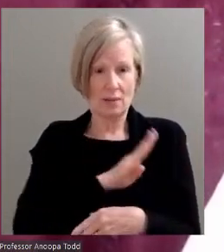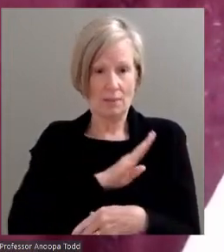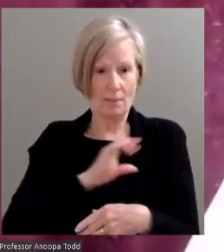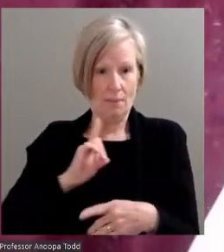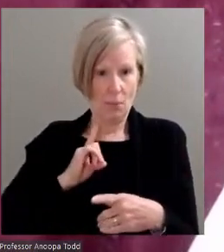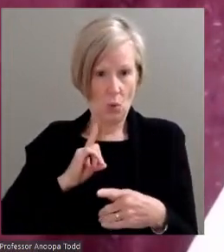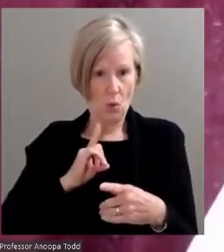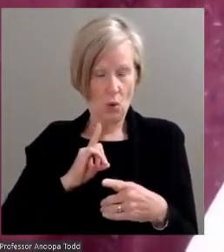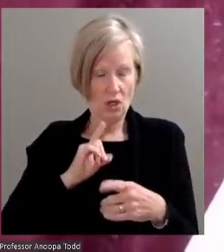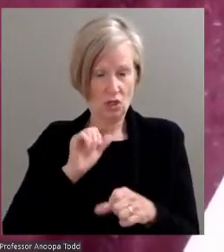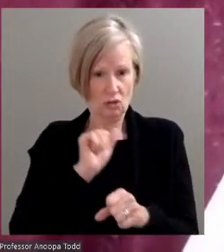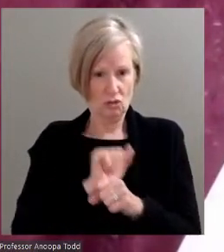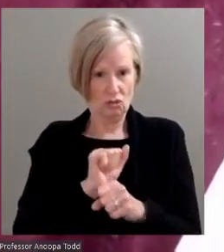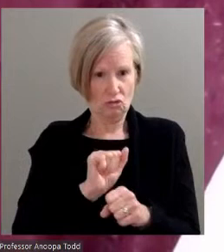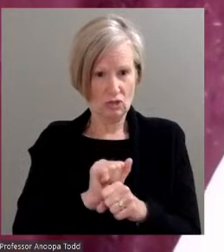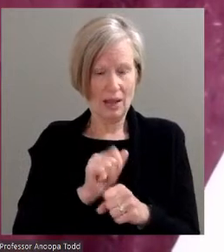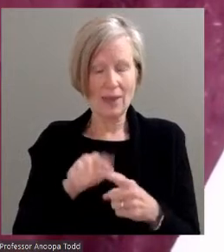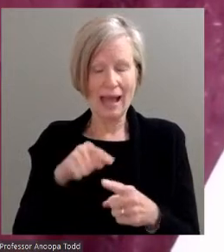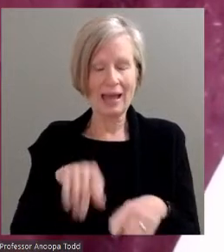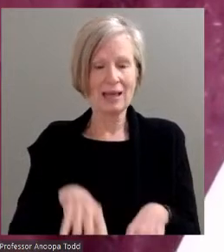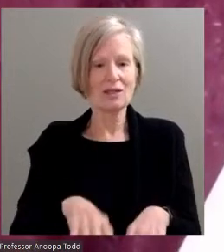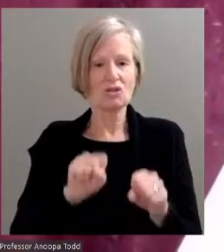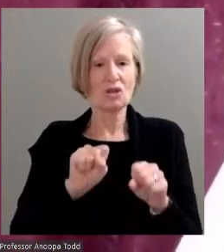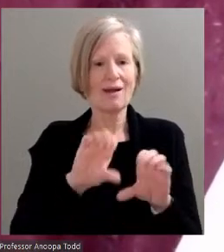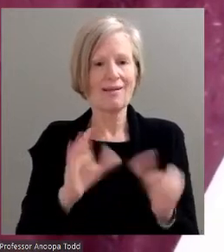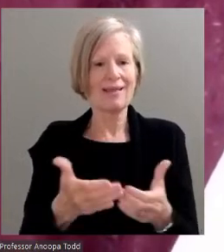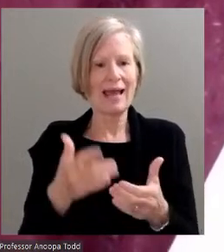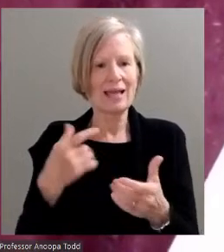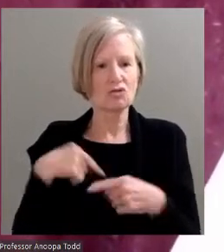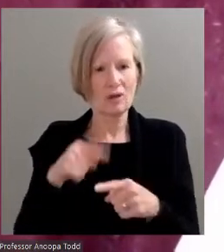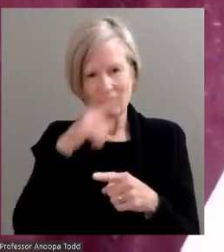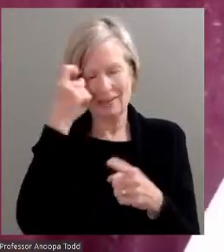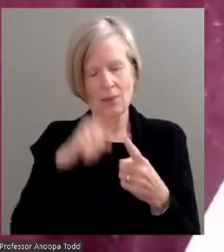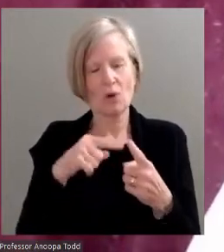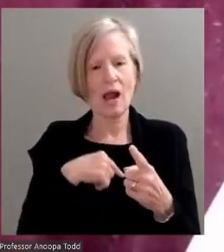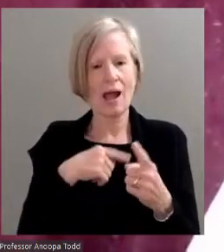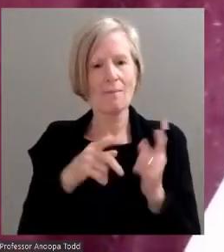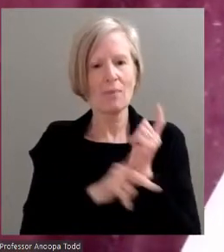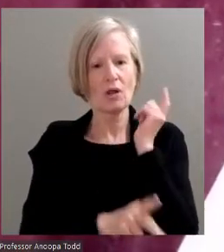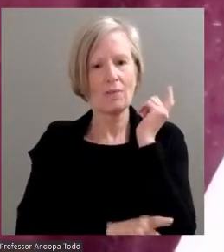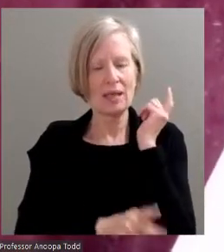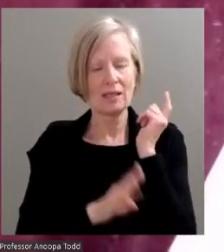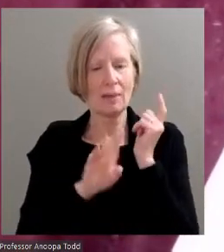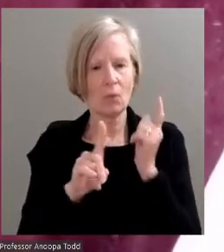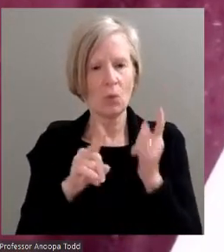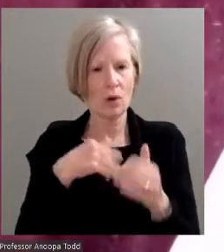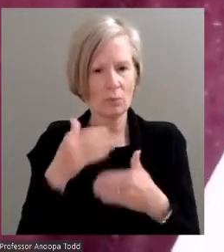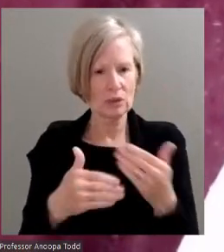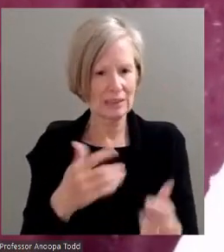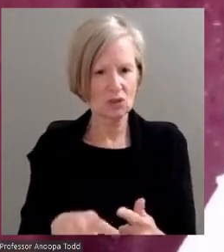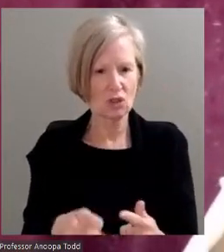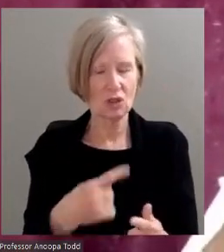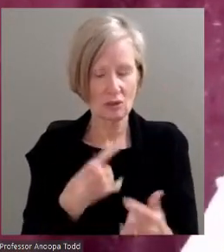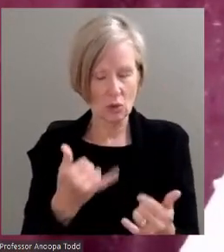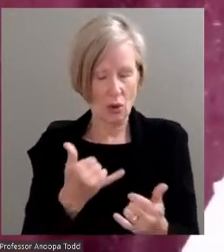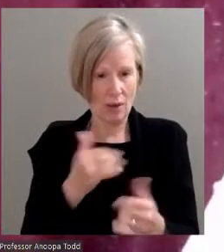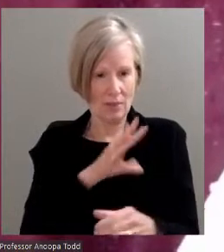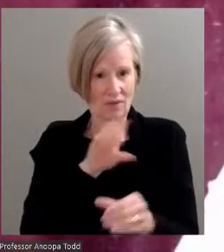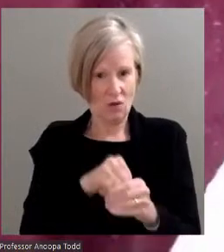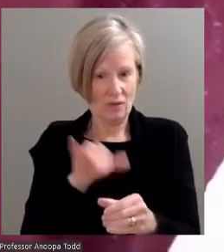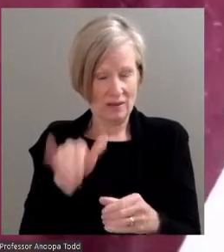class on parliamentary procedure, and now I'm a member of the National Association of Parliamentarians. So I'm thinking